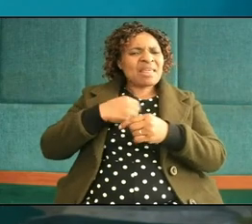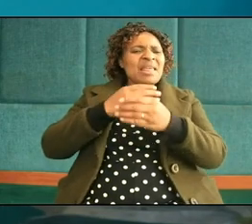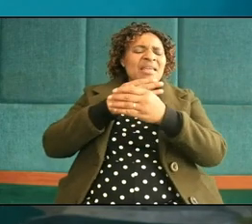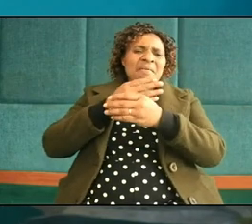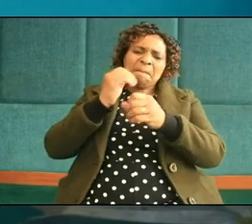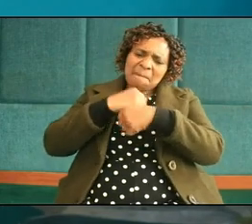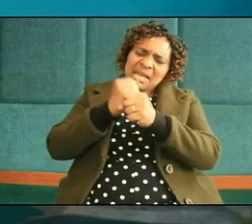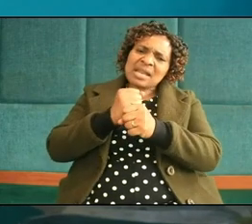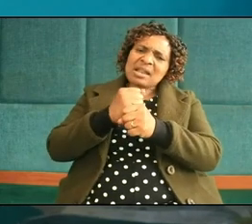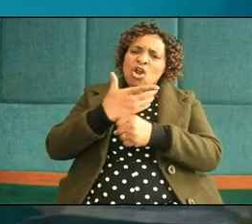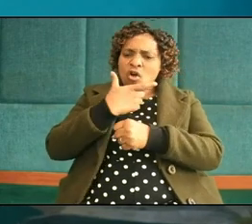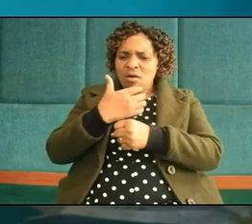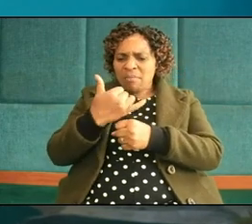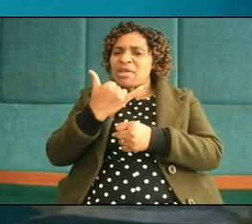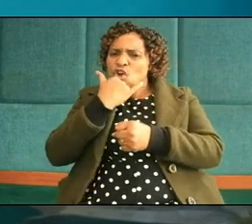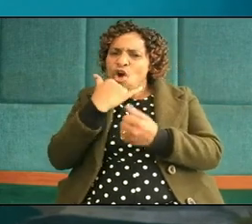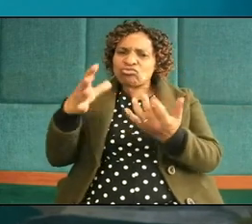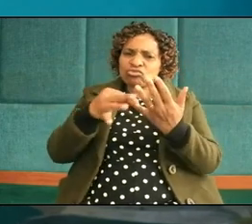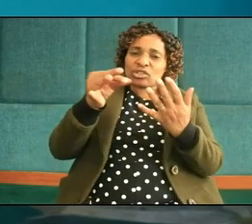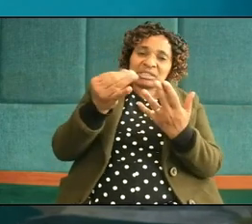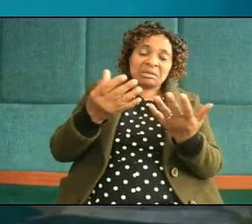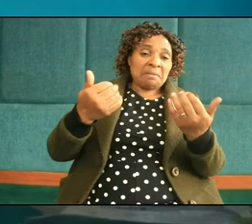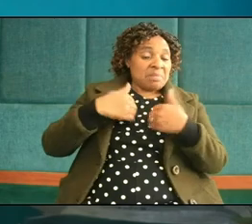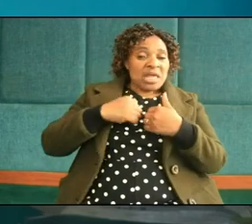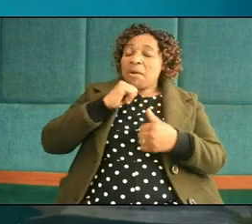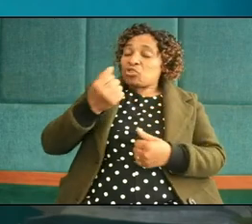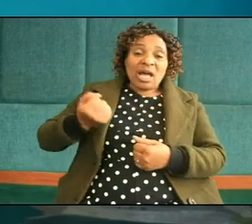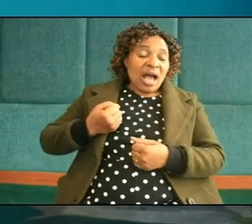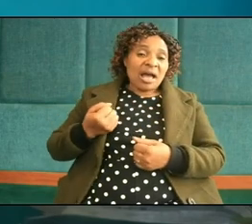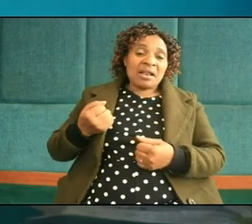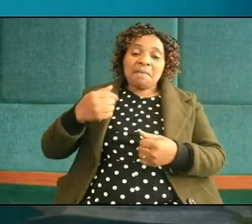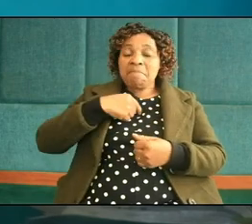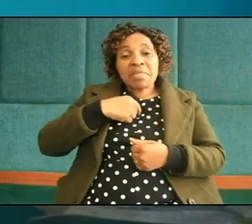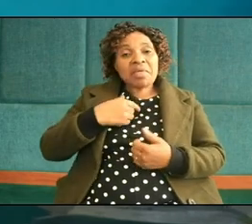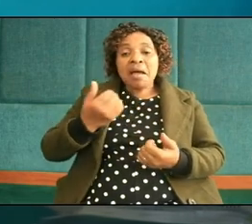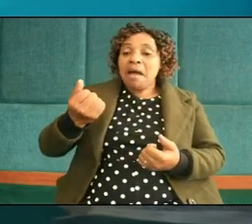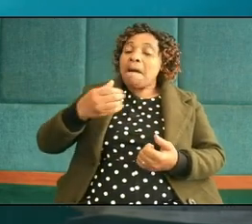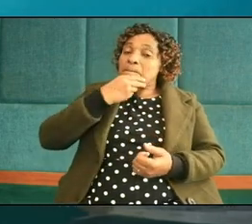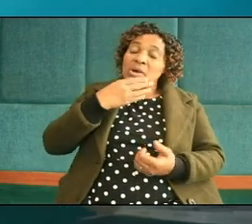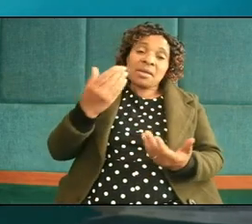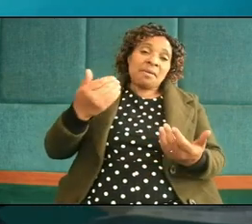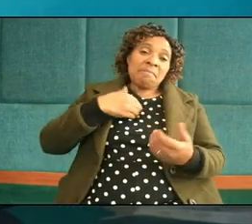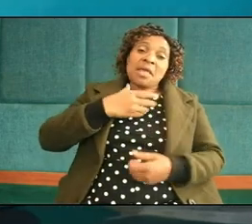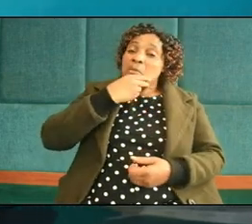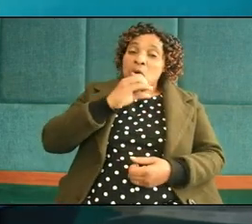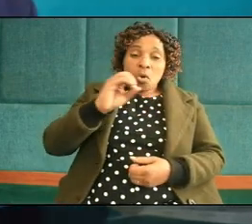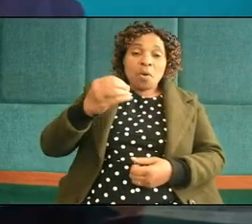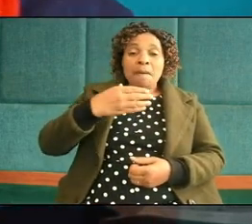man I'm a woman I'm not a girl I'm a boy parents